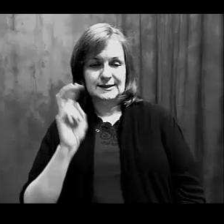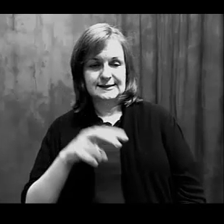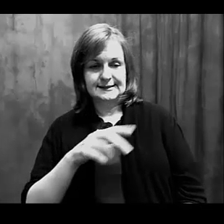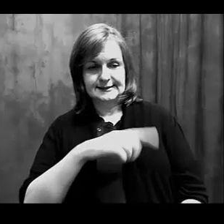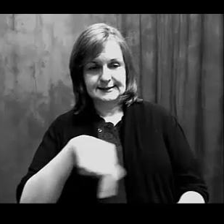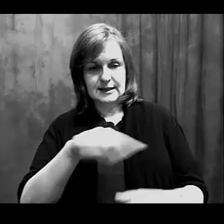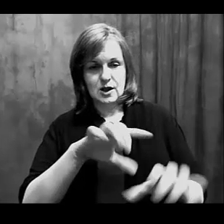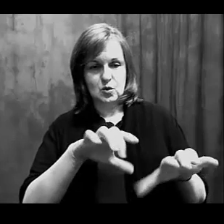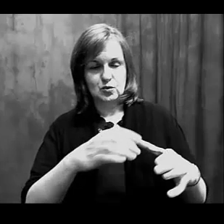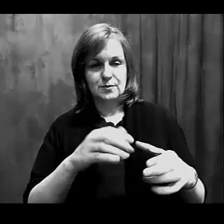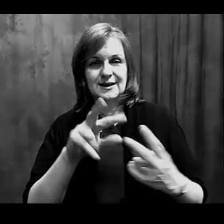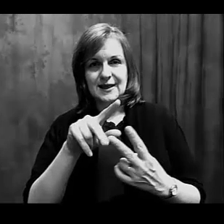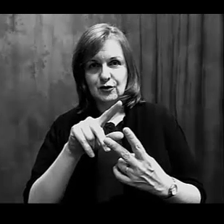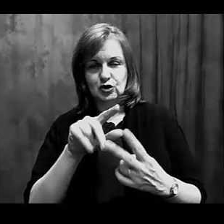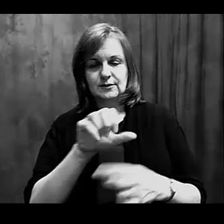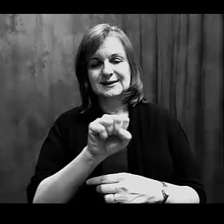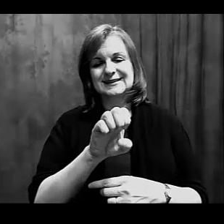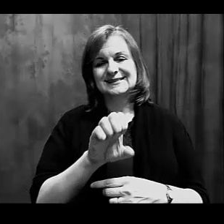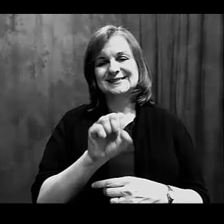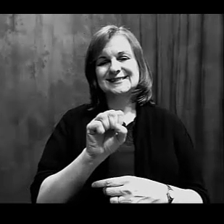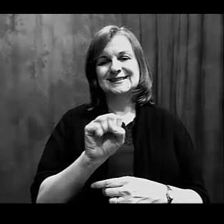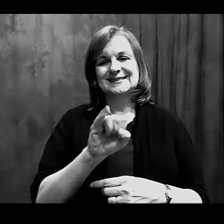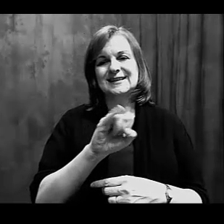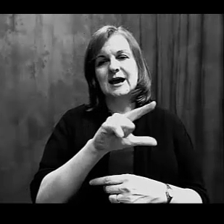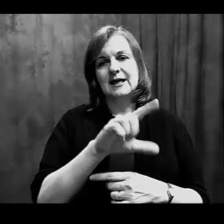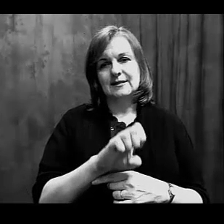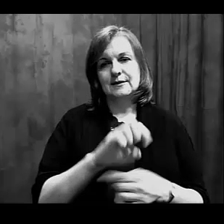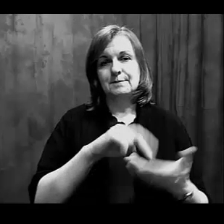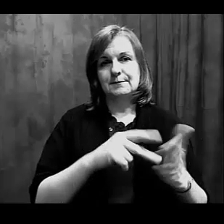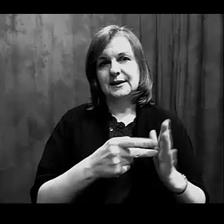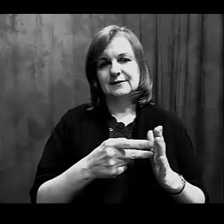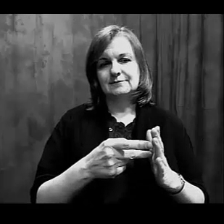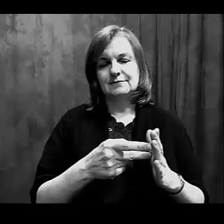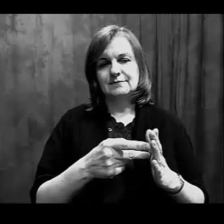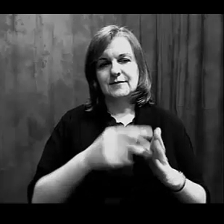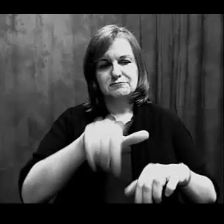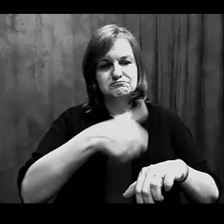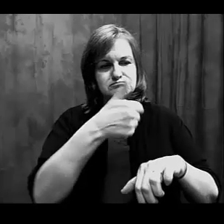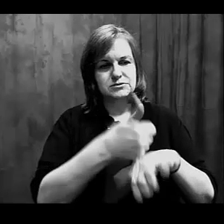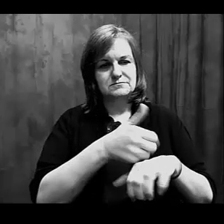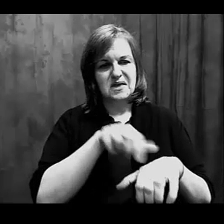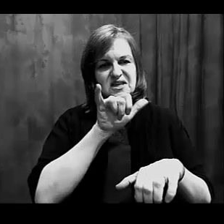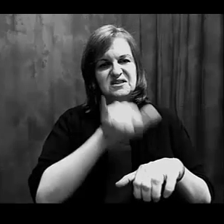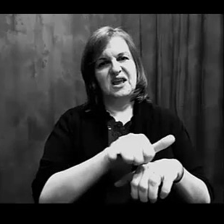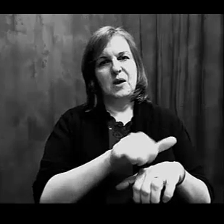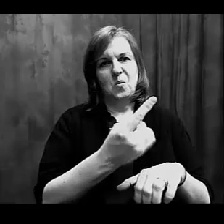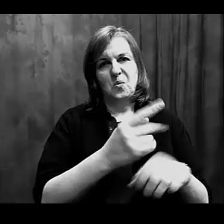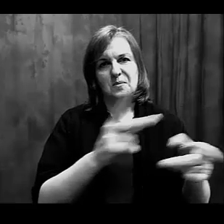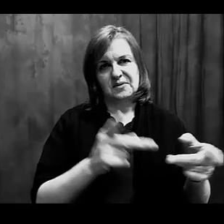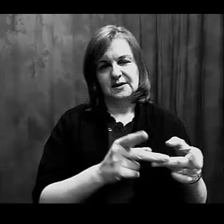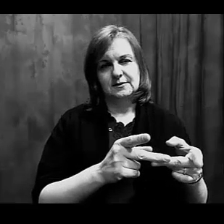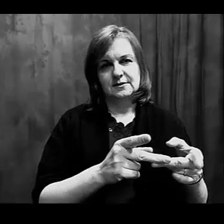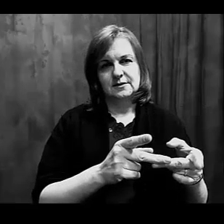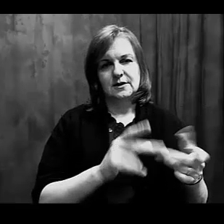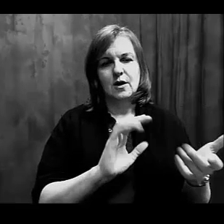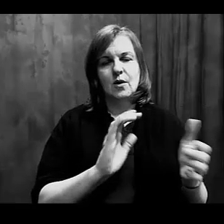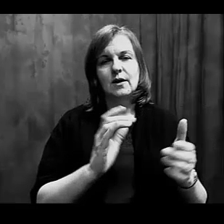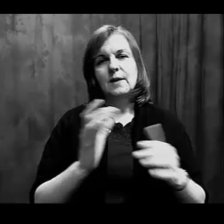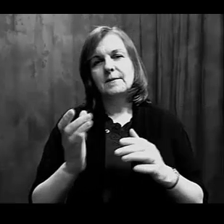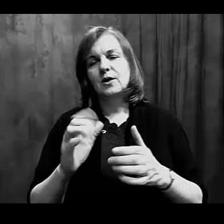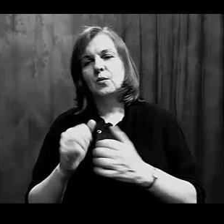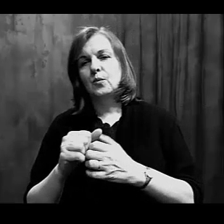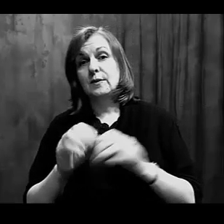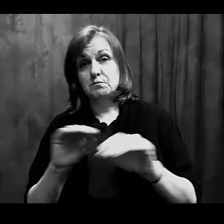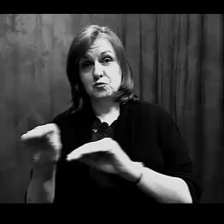can either look at them as being sessile, that we've talked about before. Meaning that they kind of stay in one place, right?